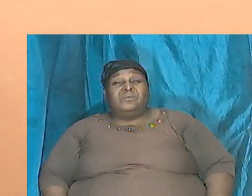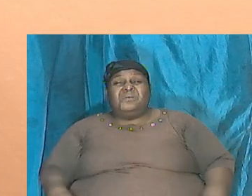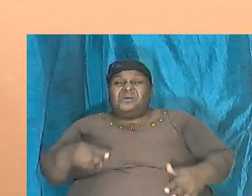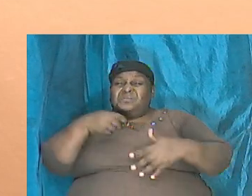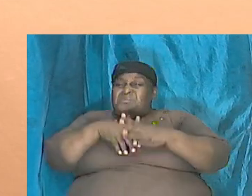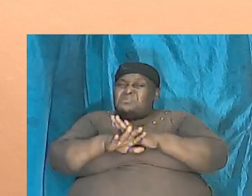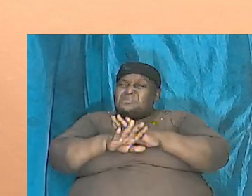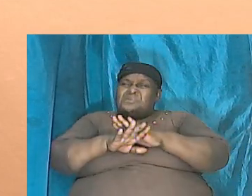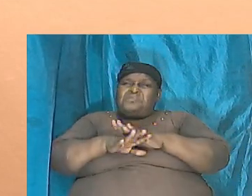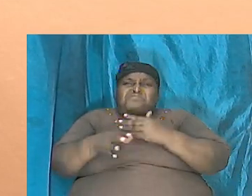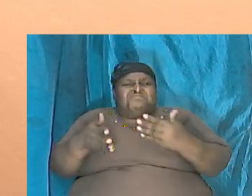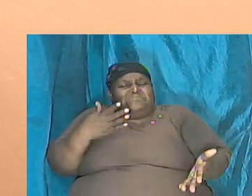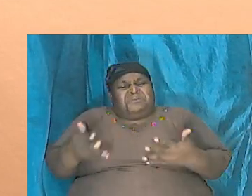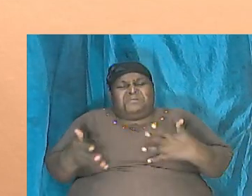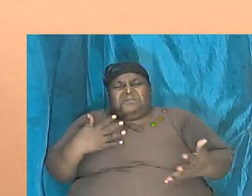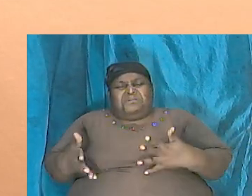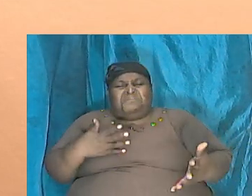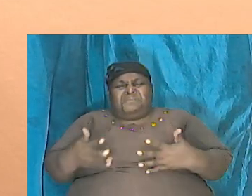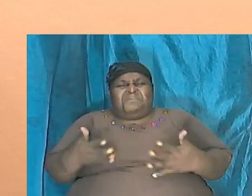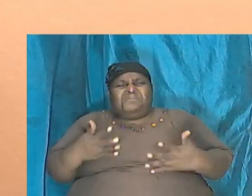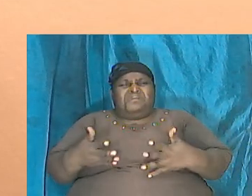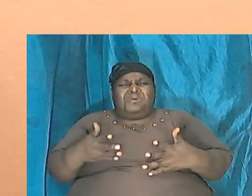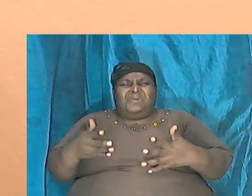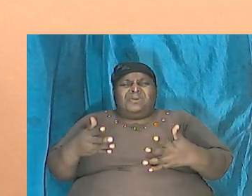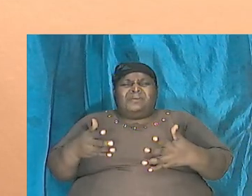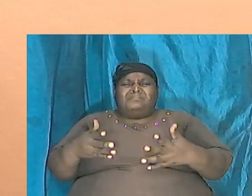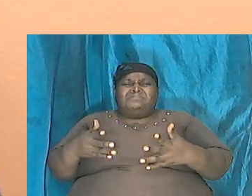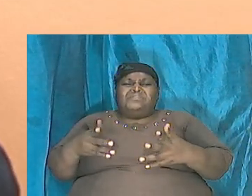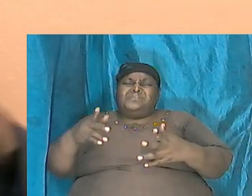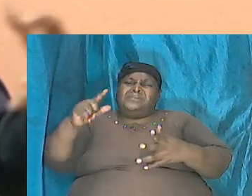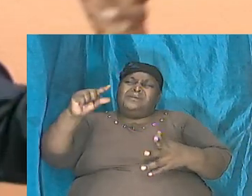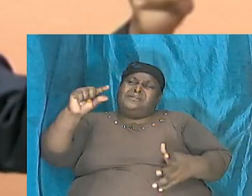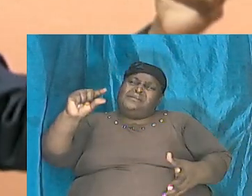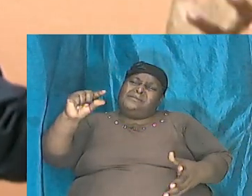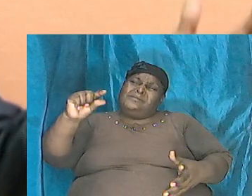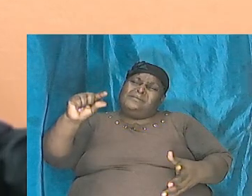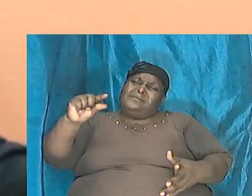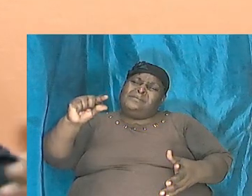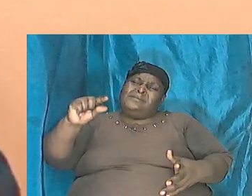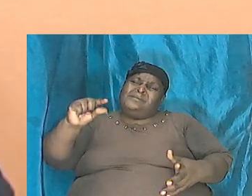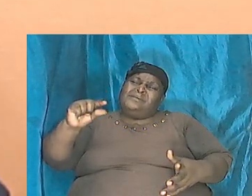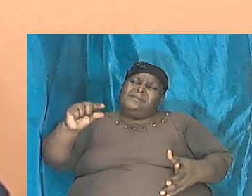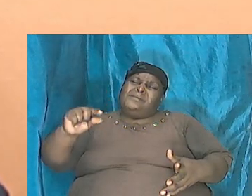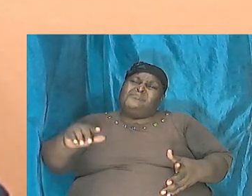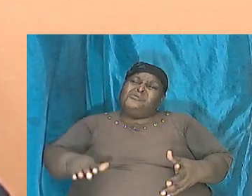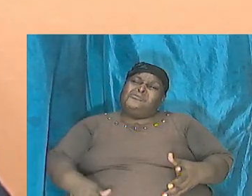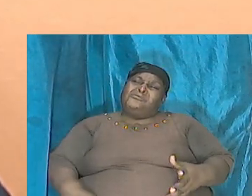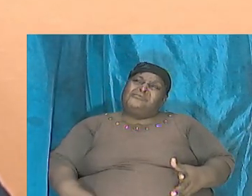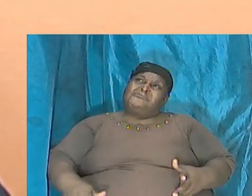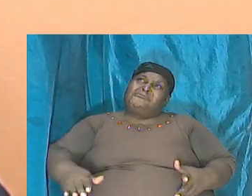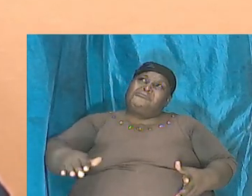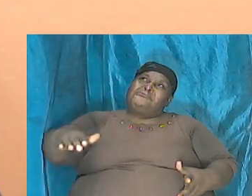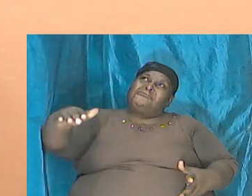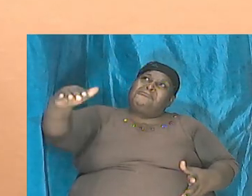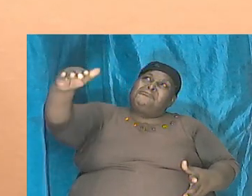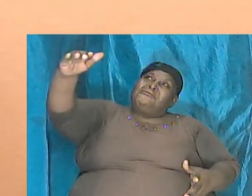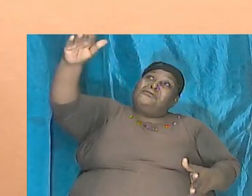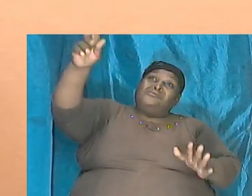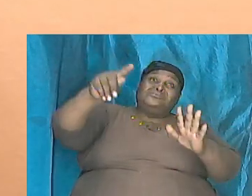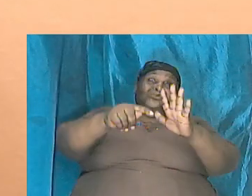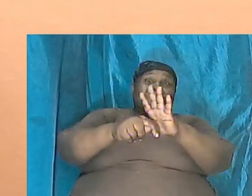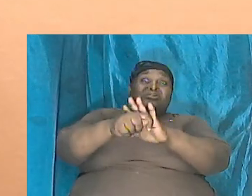born he probably was just 8 pounds little but they grew to become massive but they